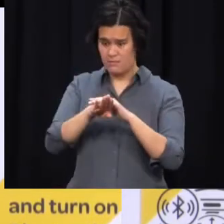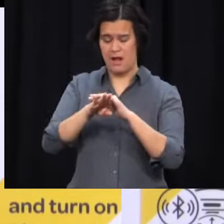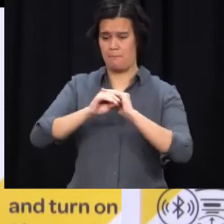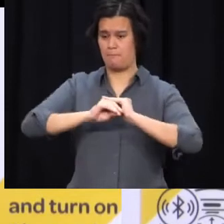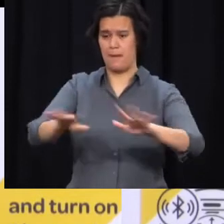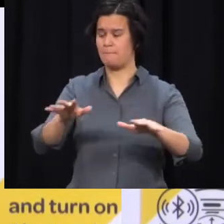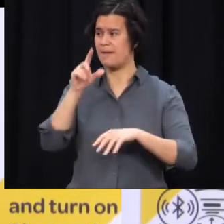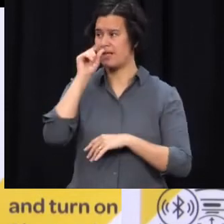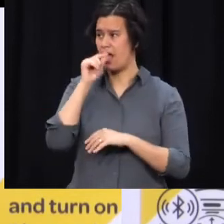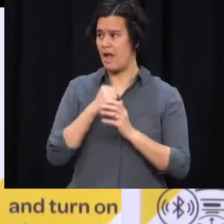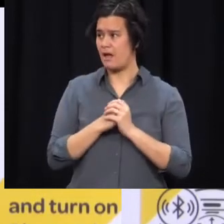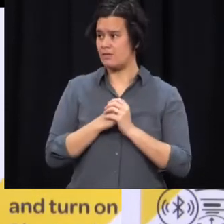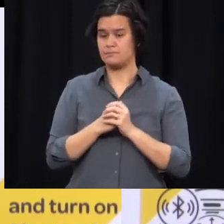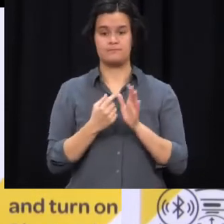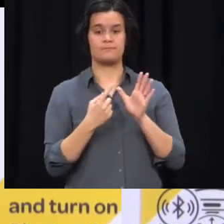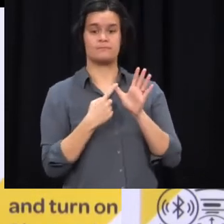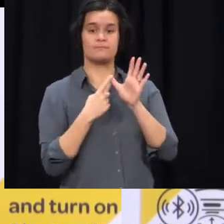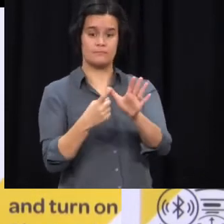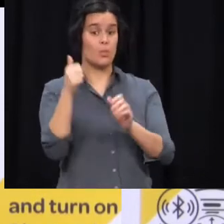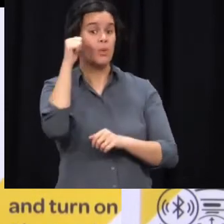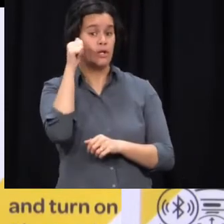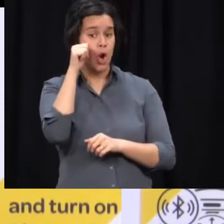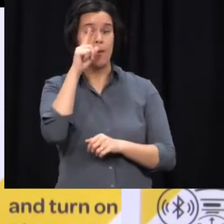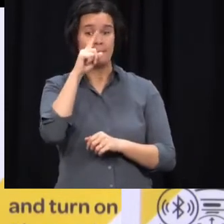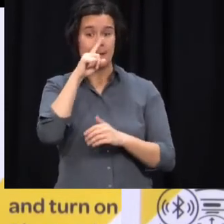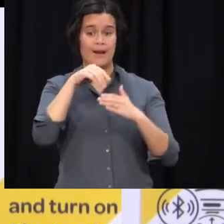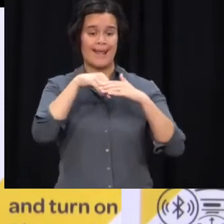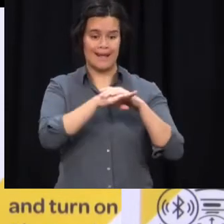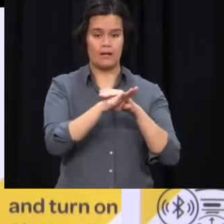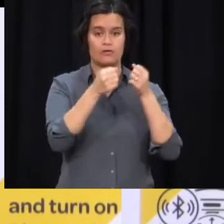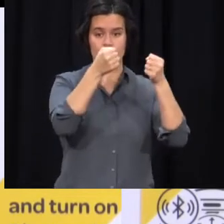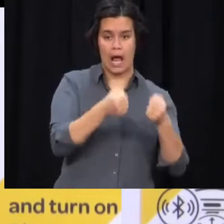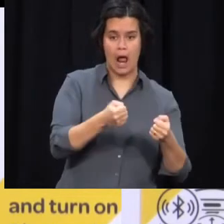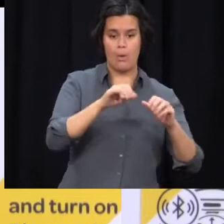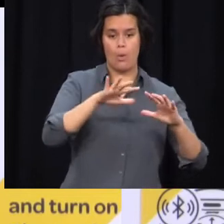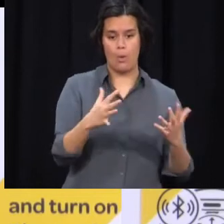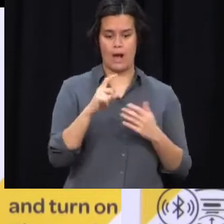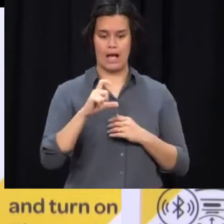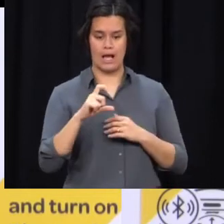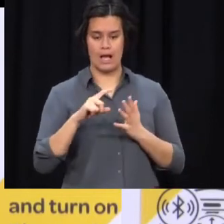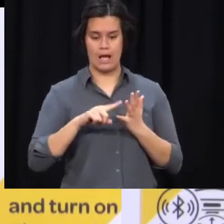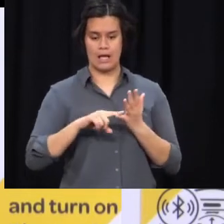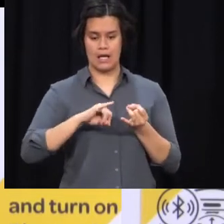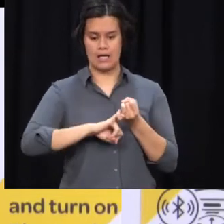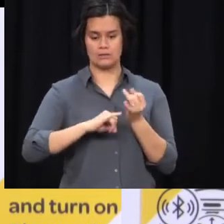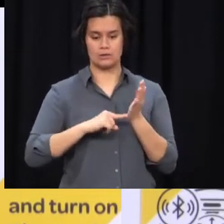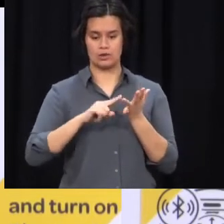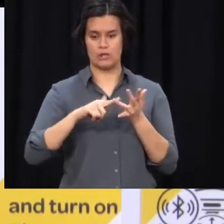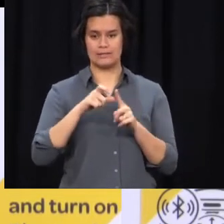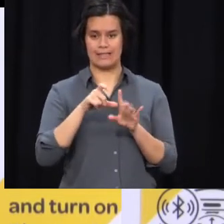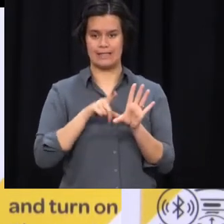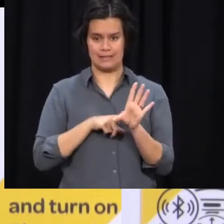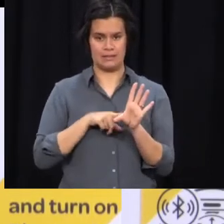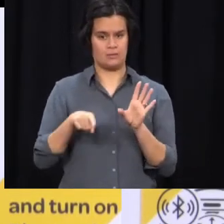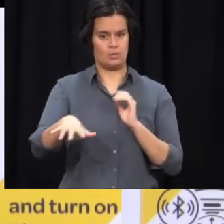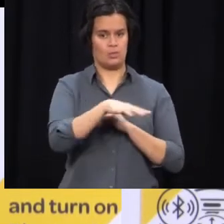of the people who we have in custody, and the potential for COVID-19 to spread significantly and quickly in those kind of settings. We've seen that